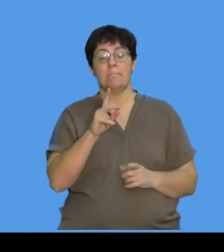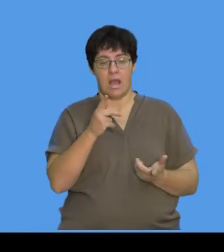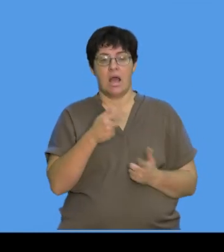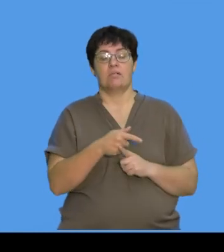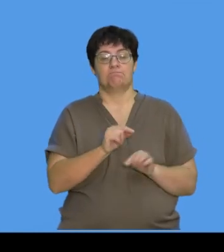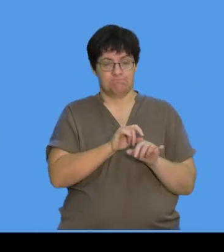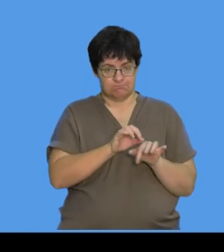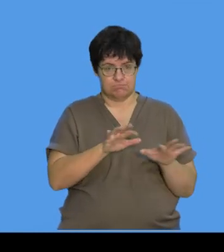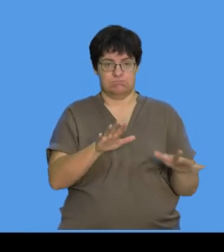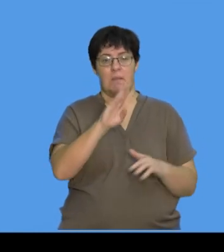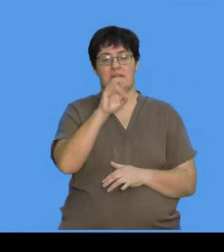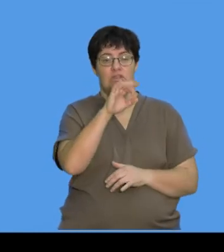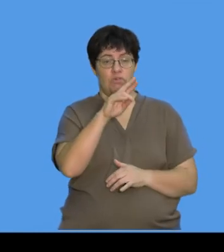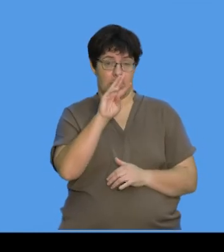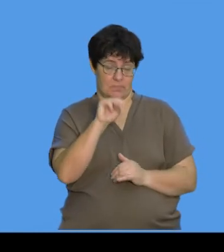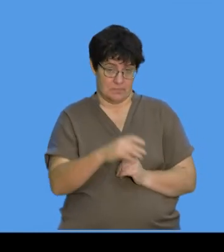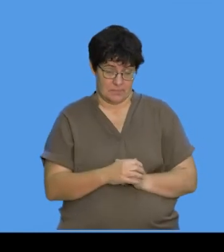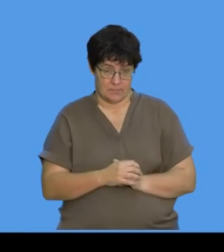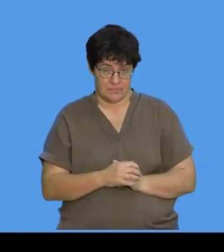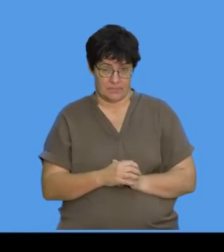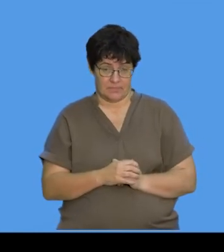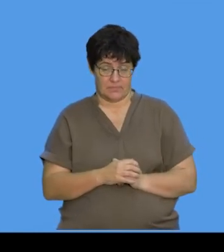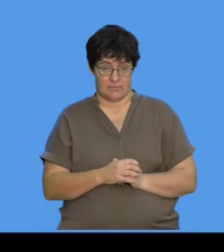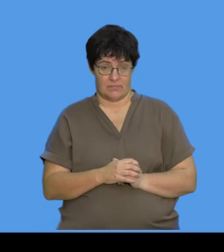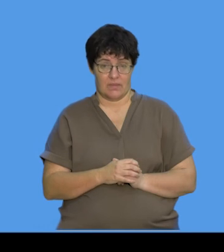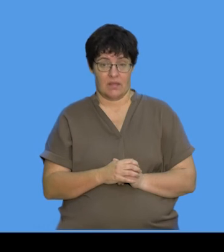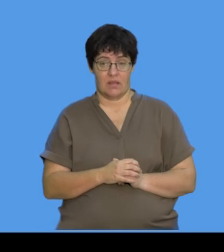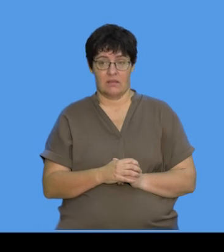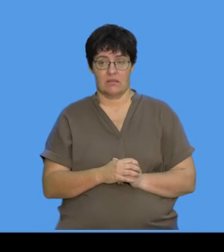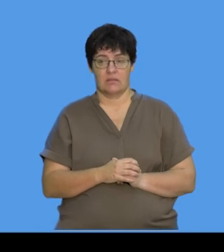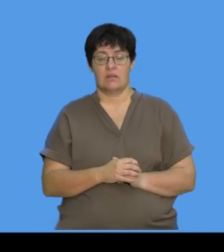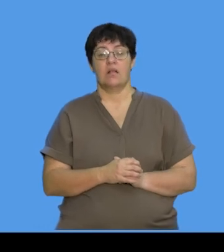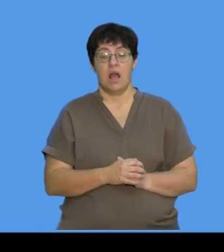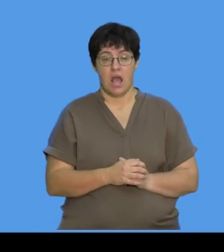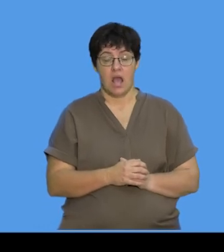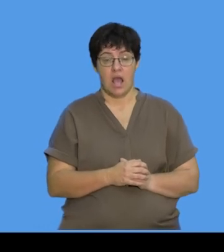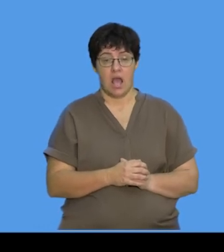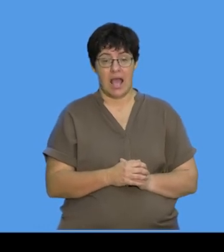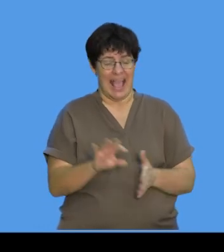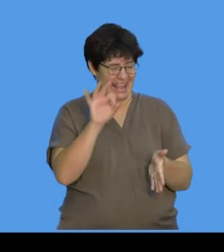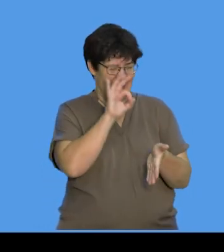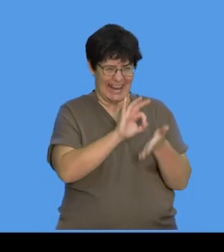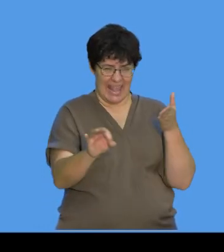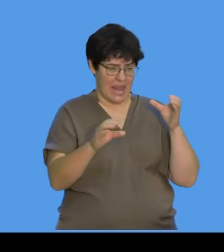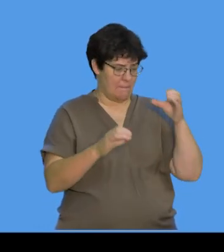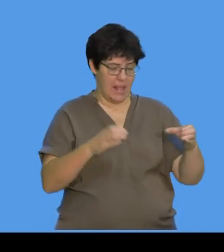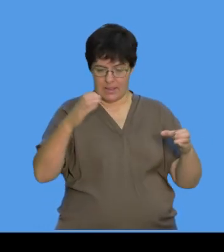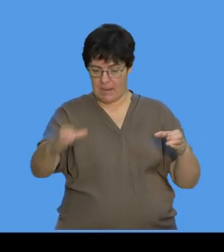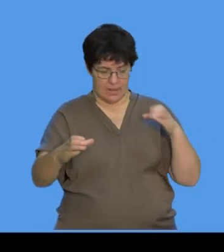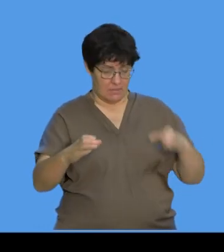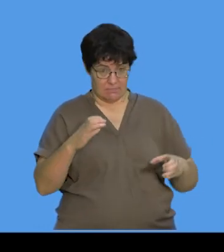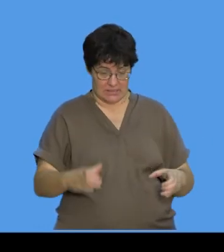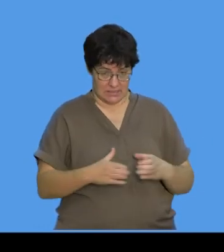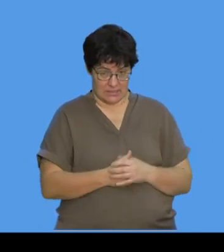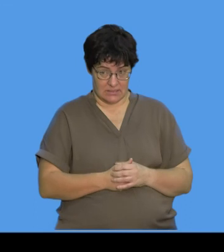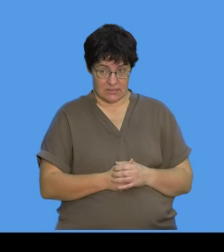Okay. Then they took these plates of mouth. Okay. The sterile plates. They were sterile. And what they